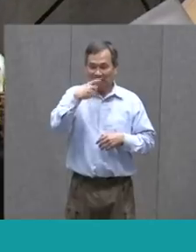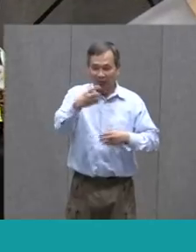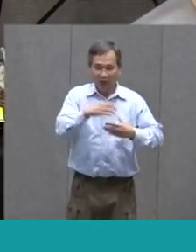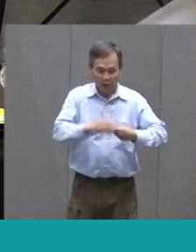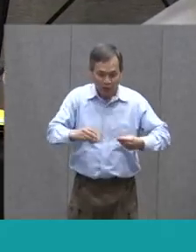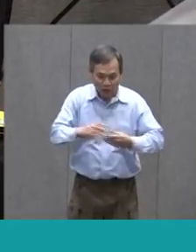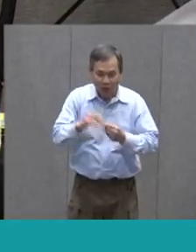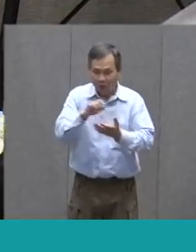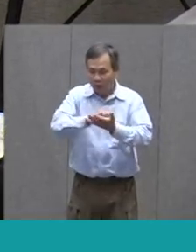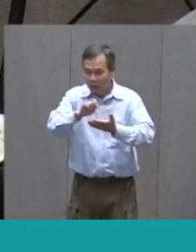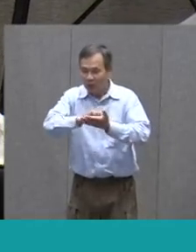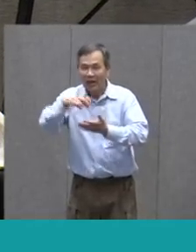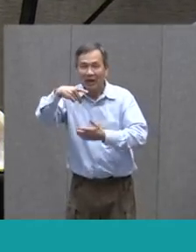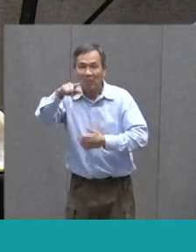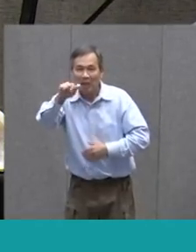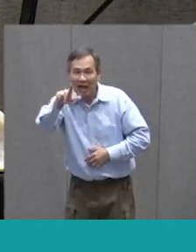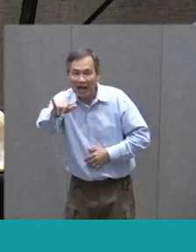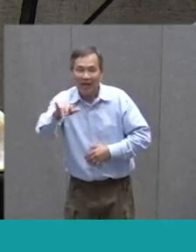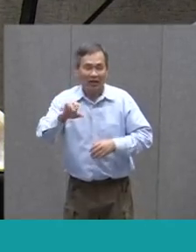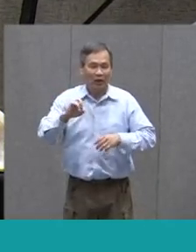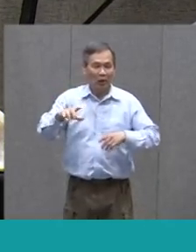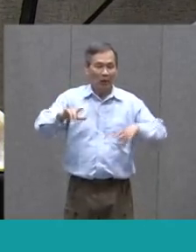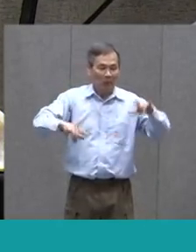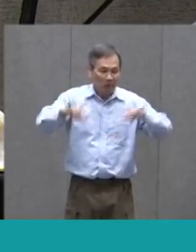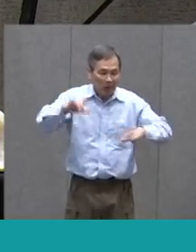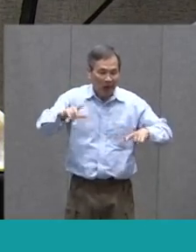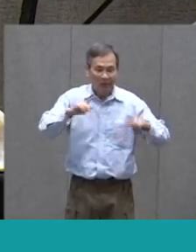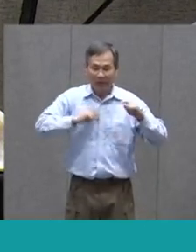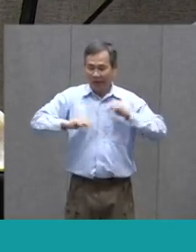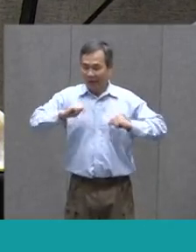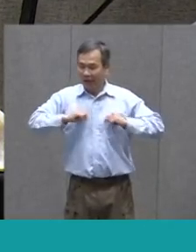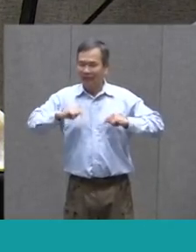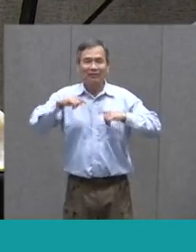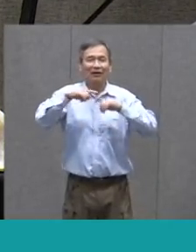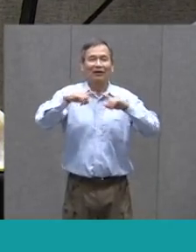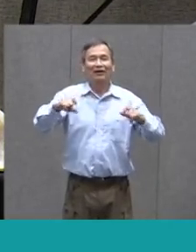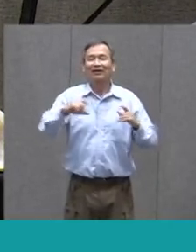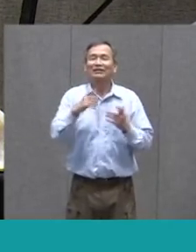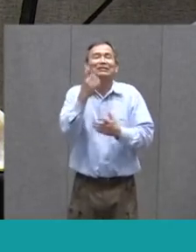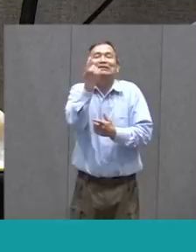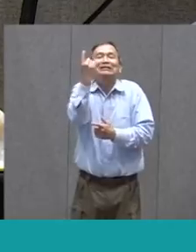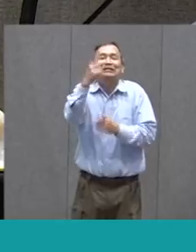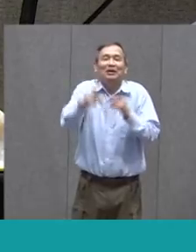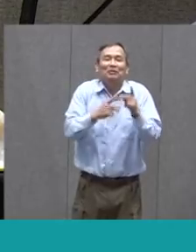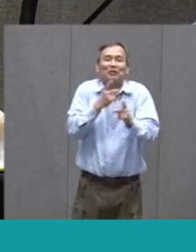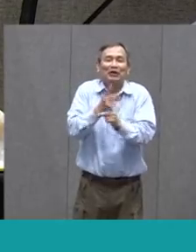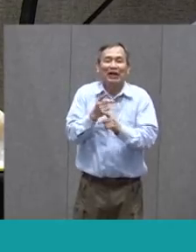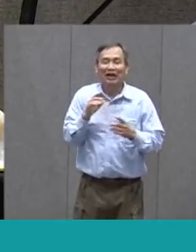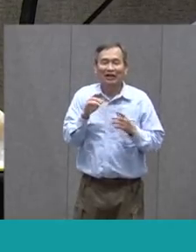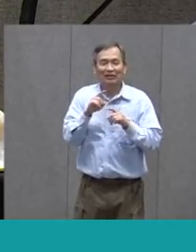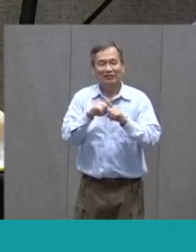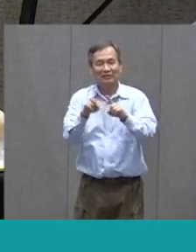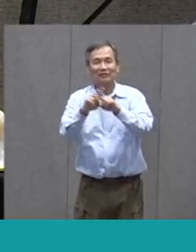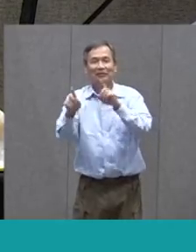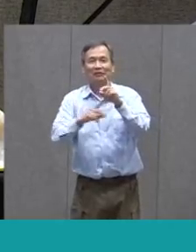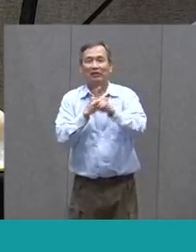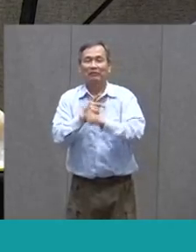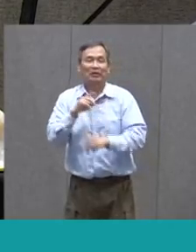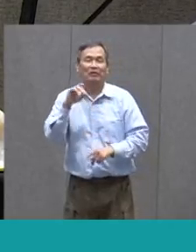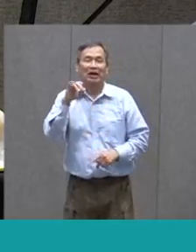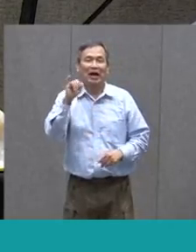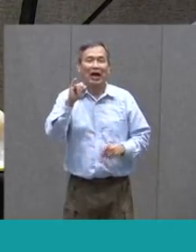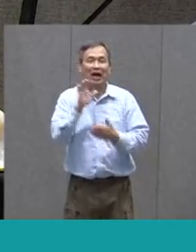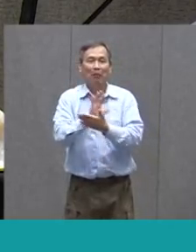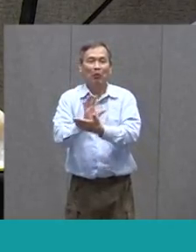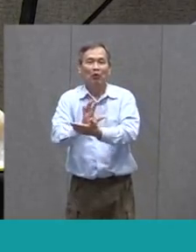writing a play Or a puppet theater Or some sort of a drama That you want to do Maybe it's an iMovie Or